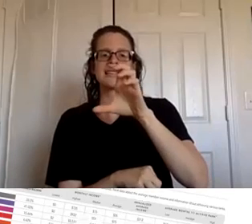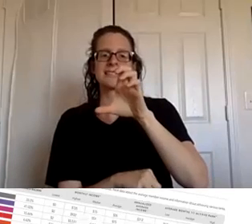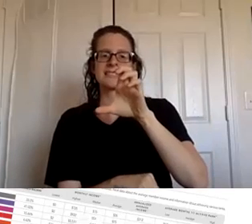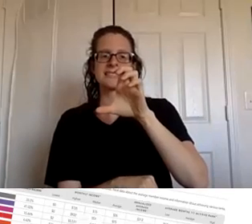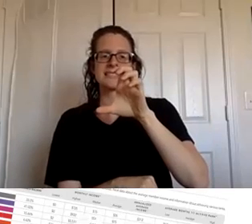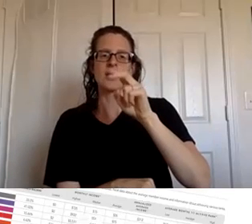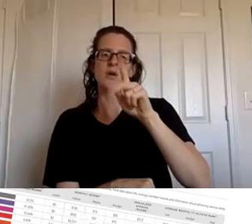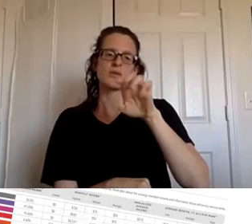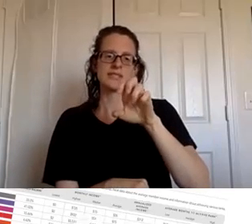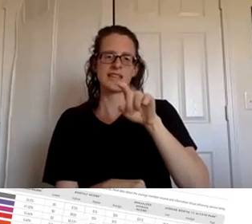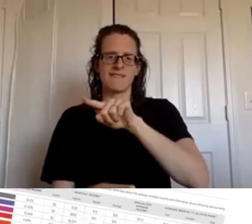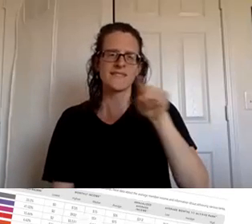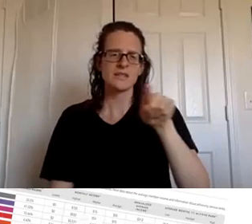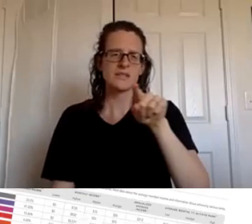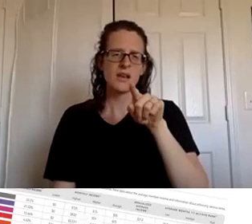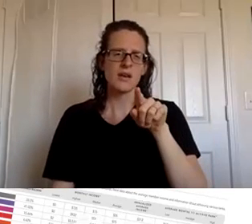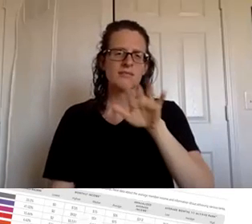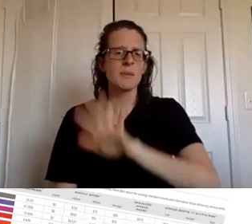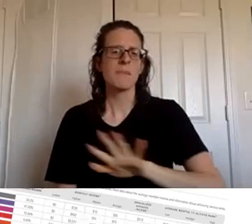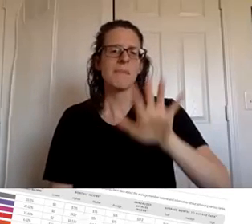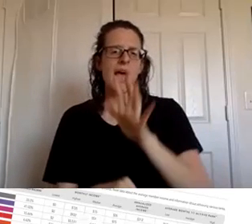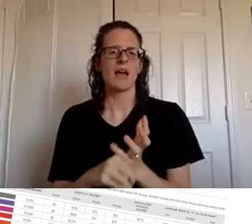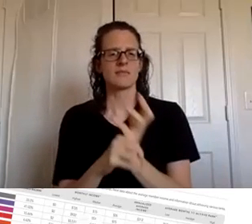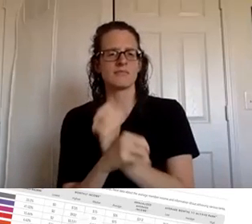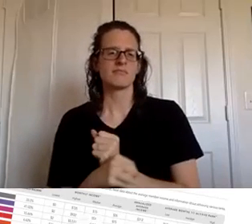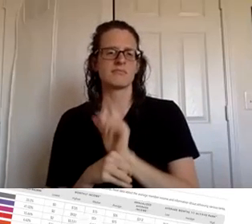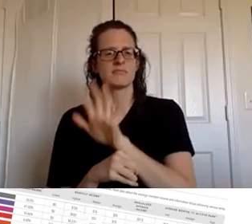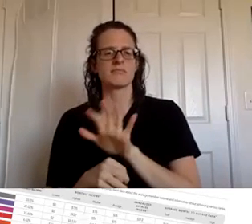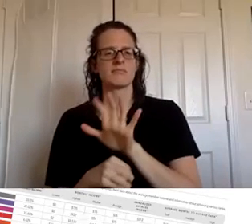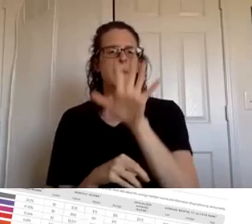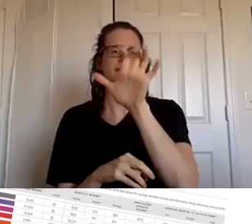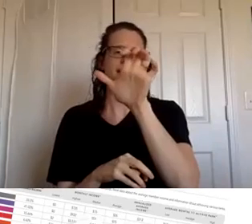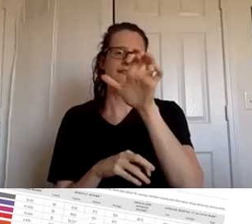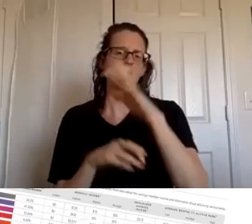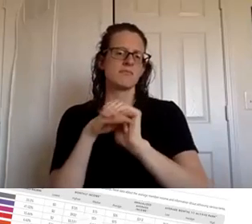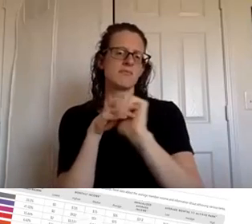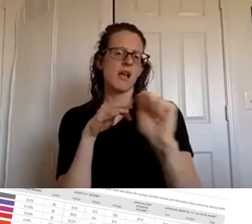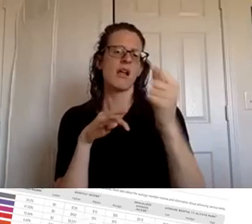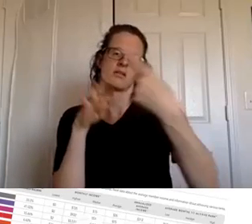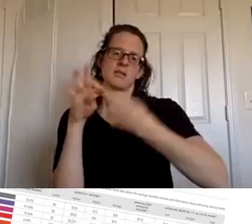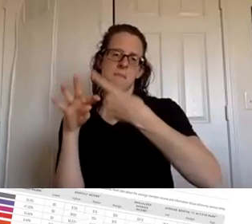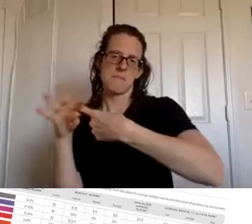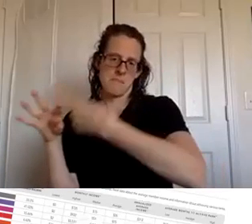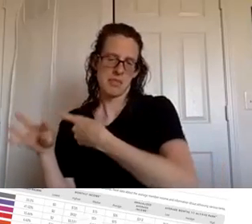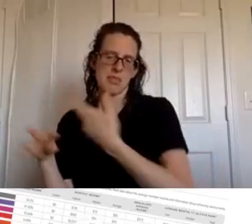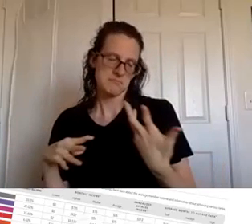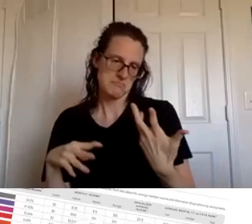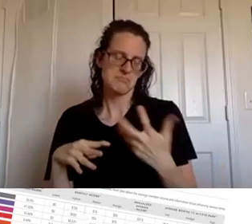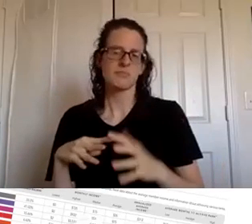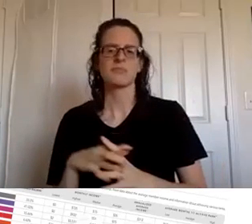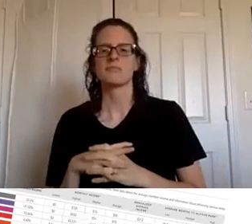and an executive in Young Living on average earns about five hundred dollars a month